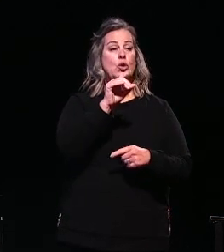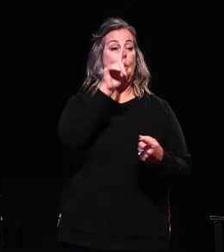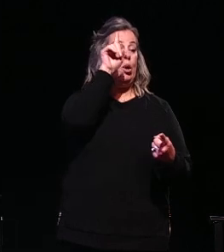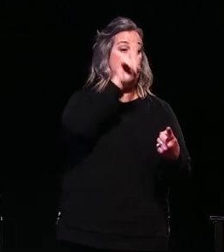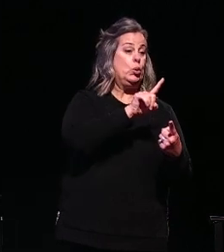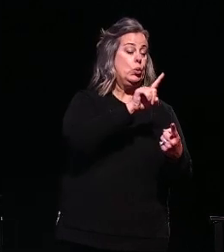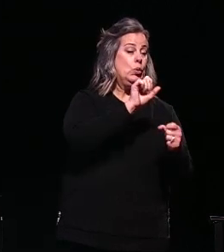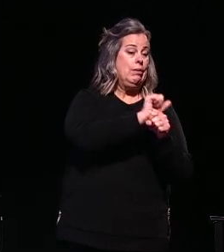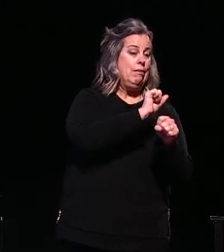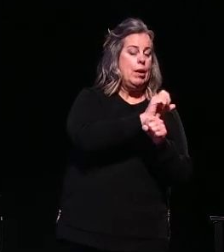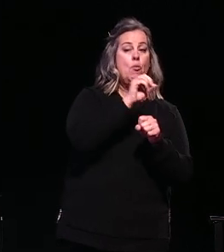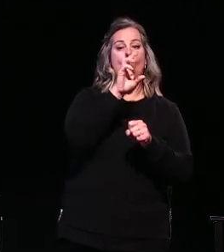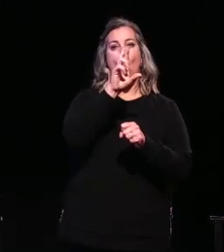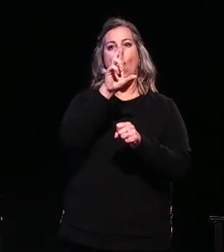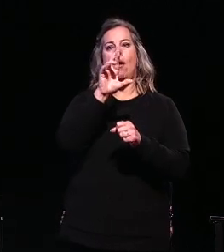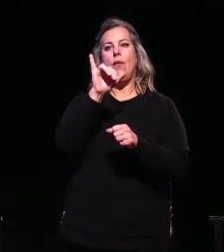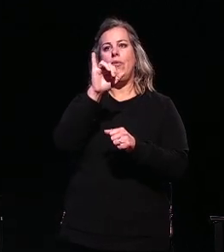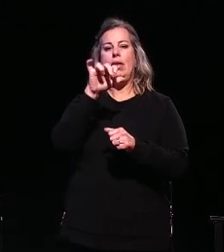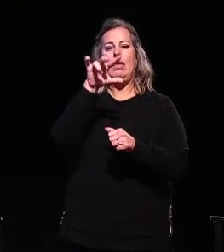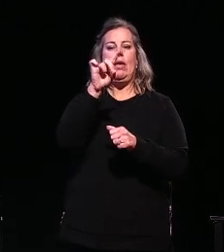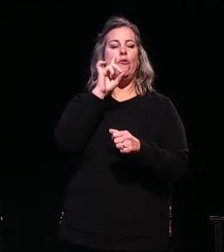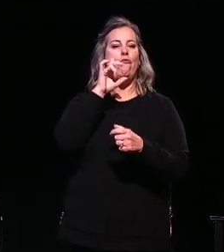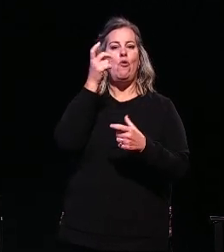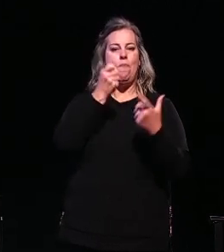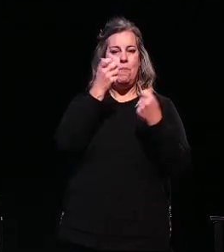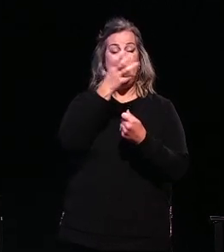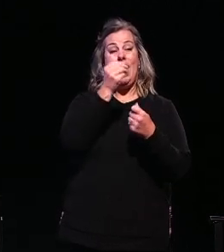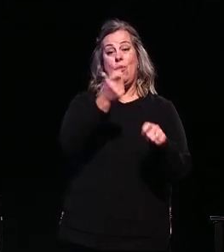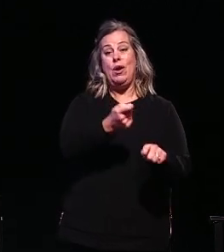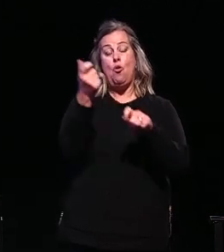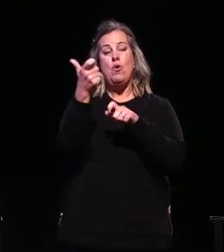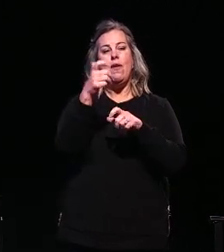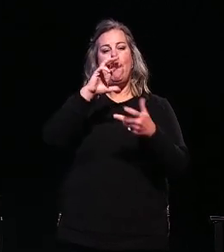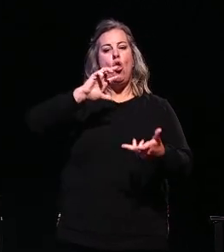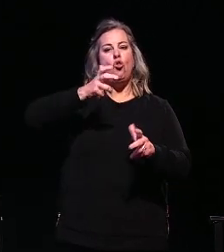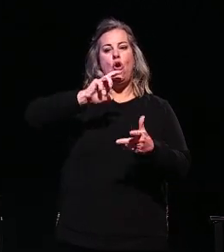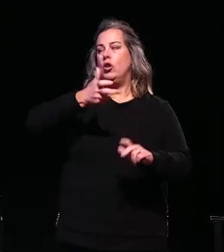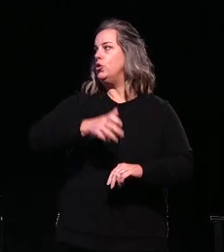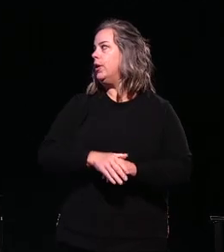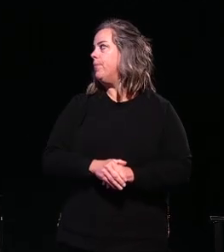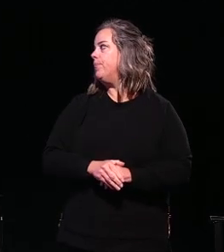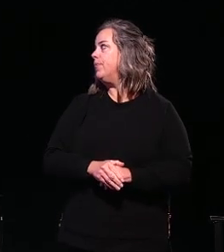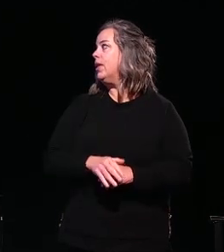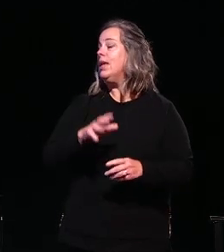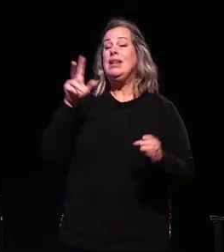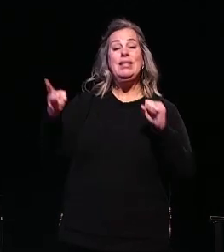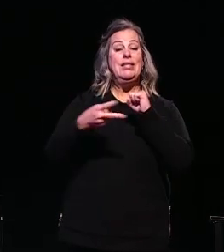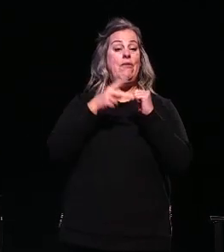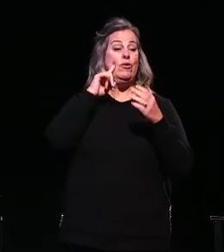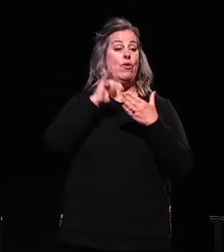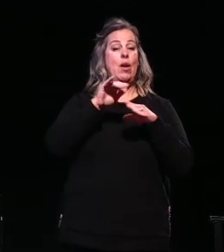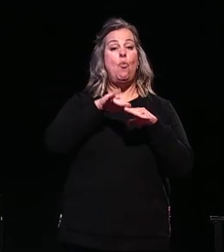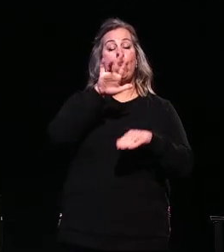costs. We also eliminated the headache and expense of laundry systems. Annual savings for labor and laundry totaled over $35